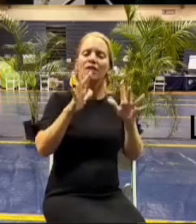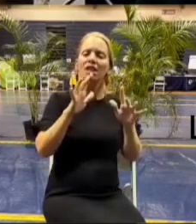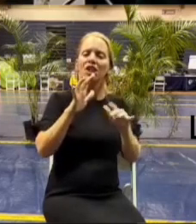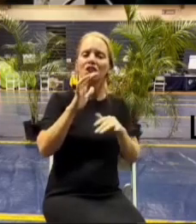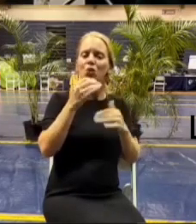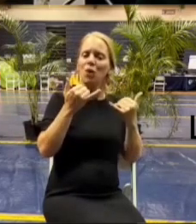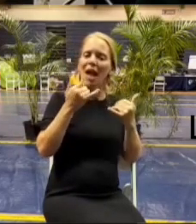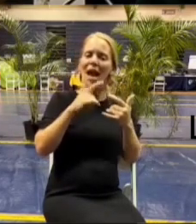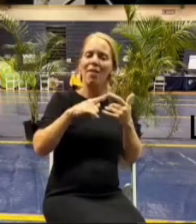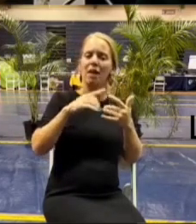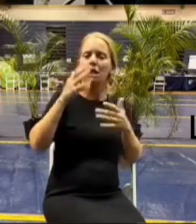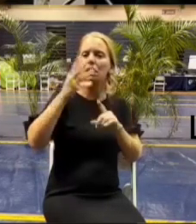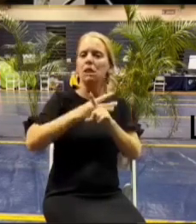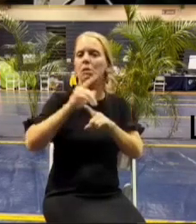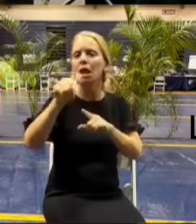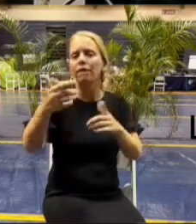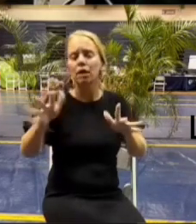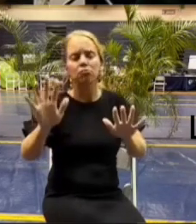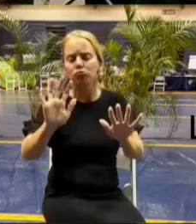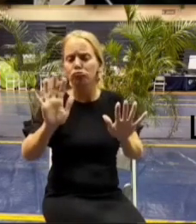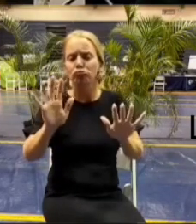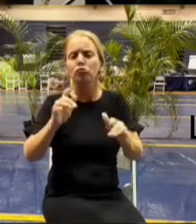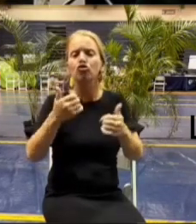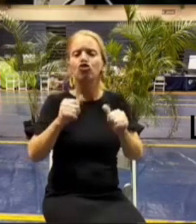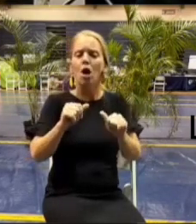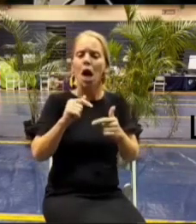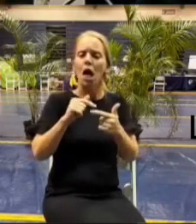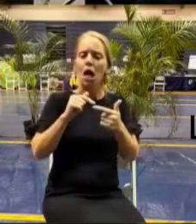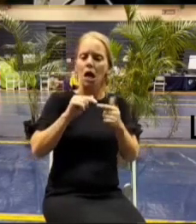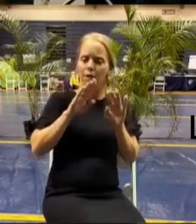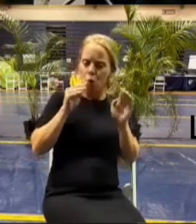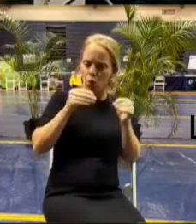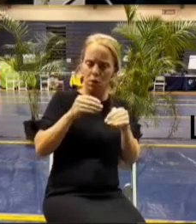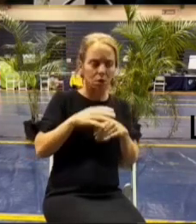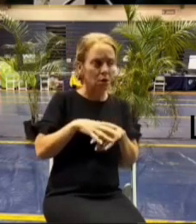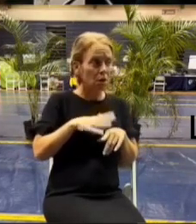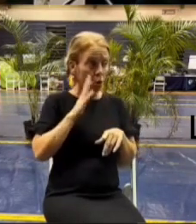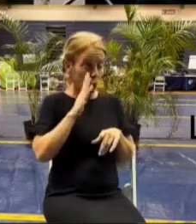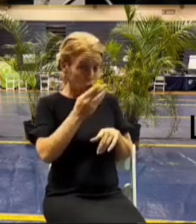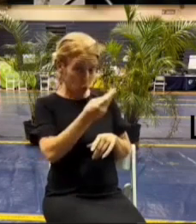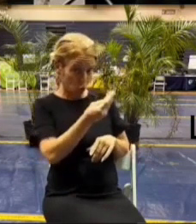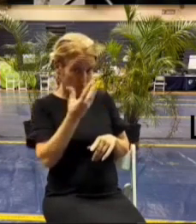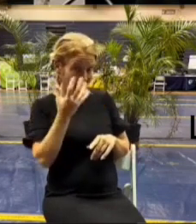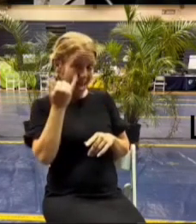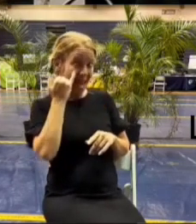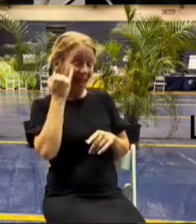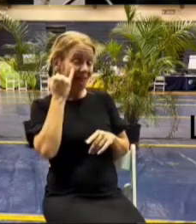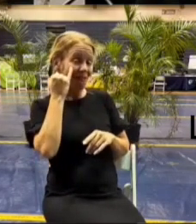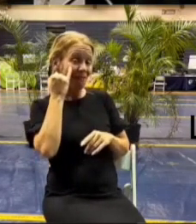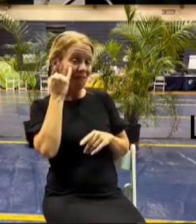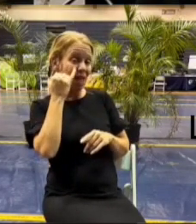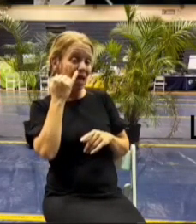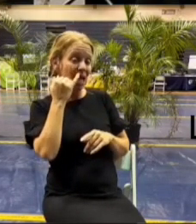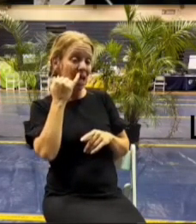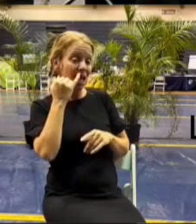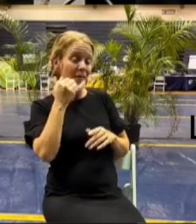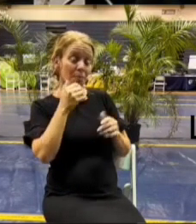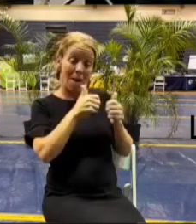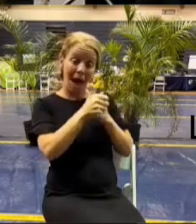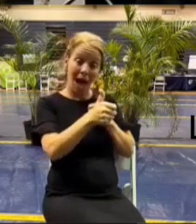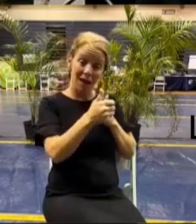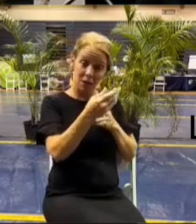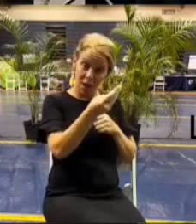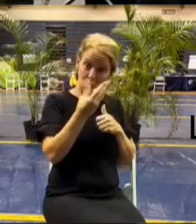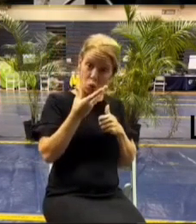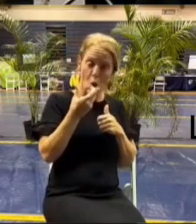it's finished we're do we get notification if it was possible like if it was good and it passed or